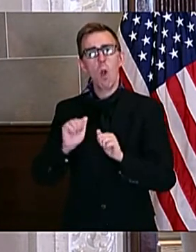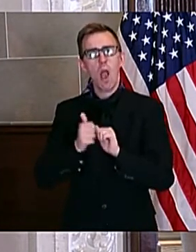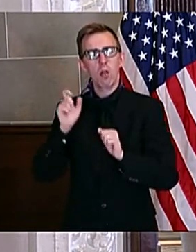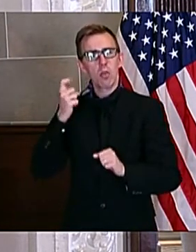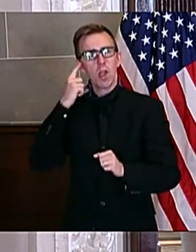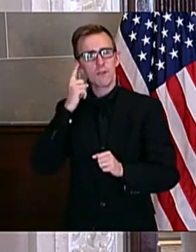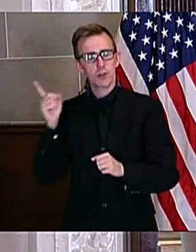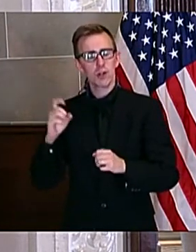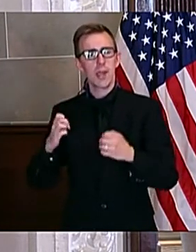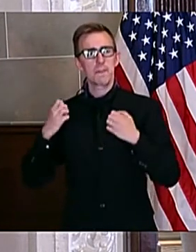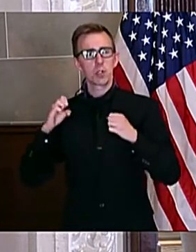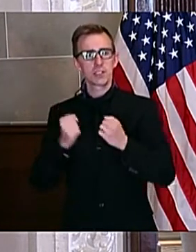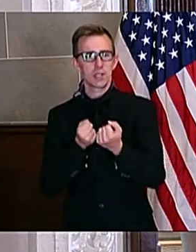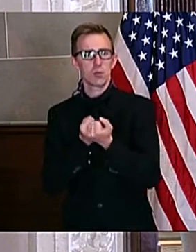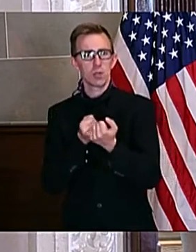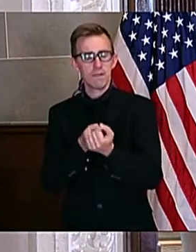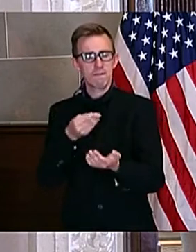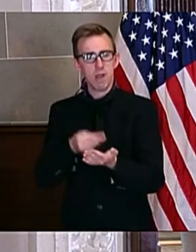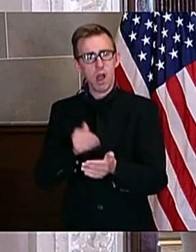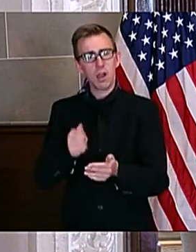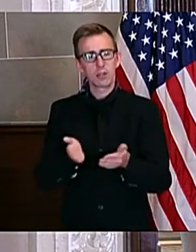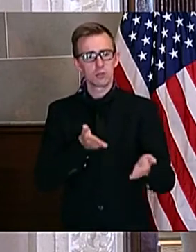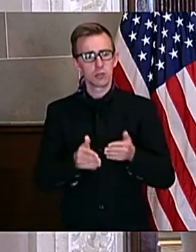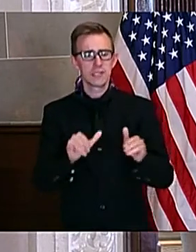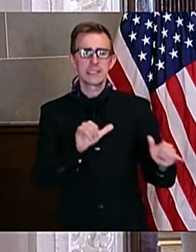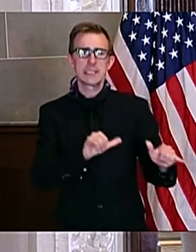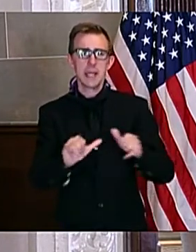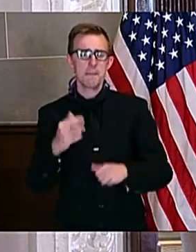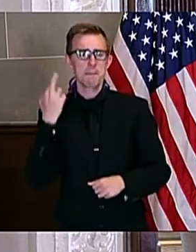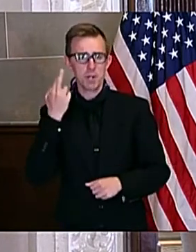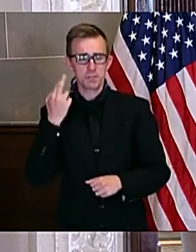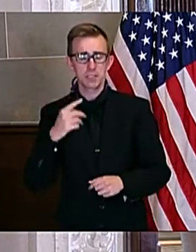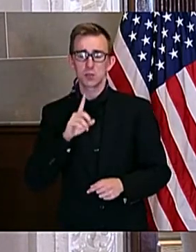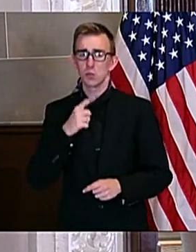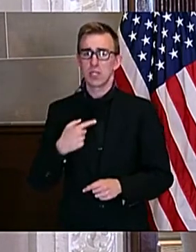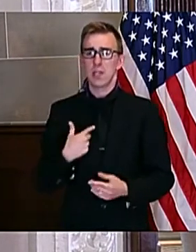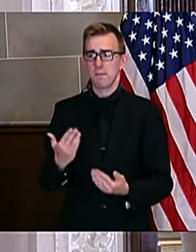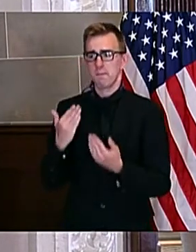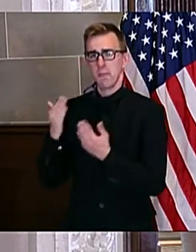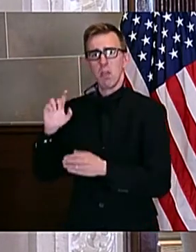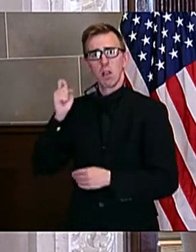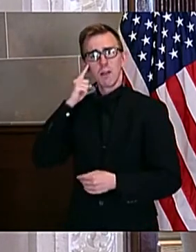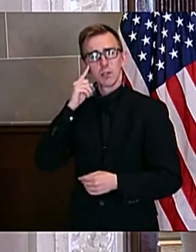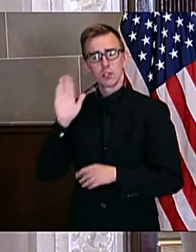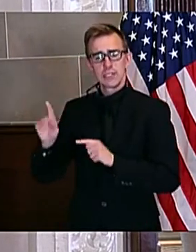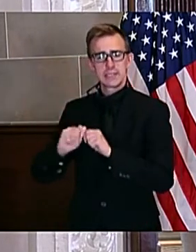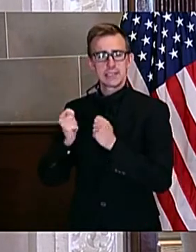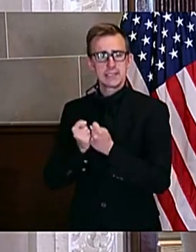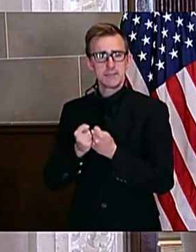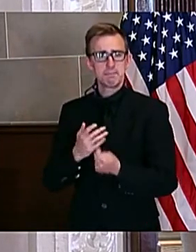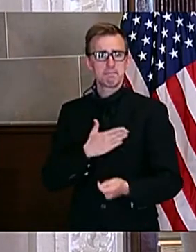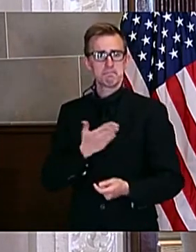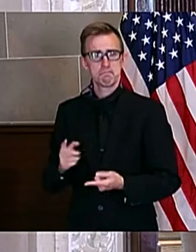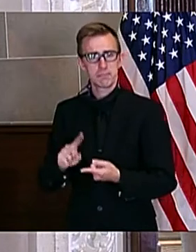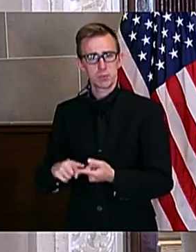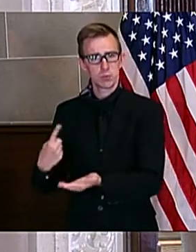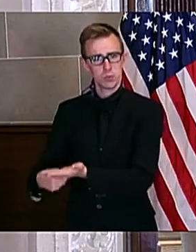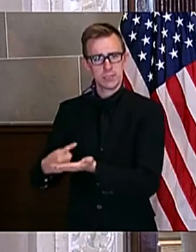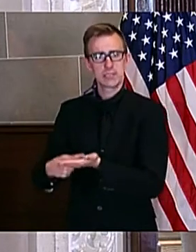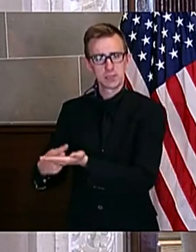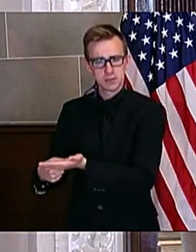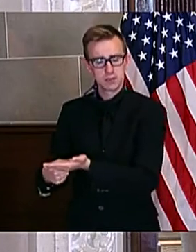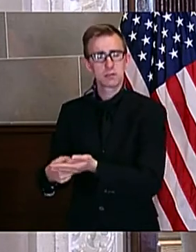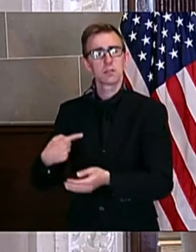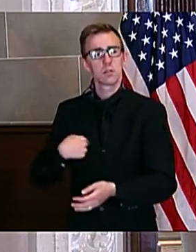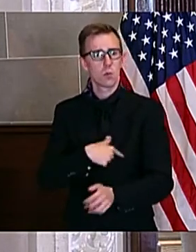education emergency relief fund can serve a similar purpose, I'm really grateful to the governor and his team for being open to those conversations, because